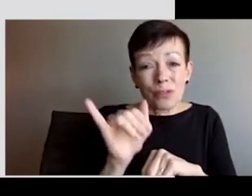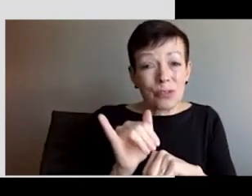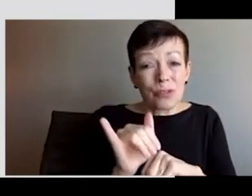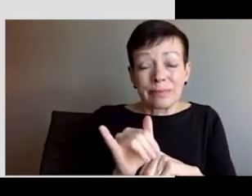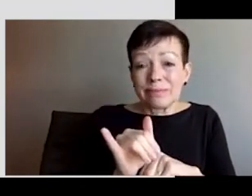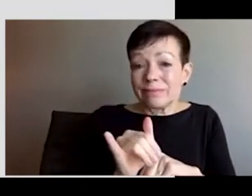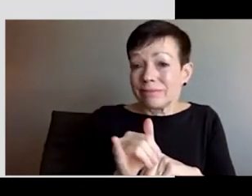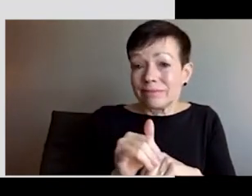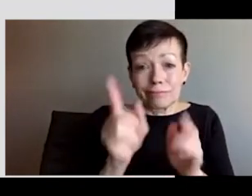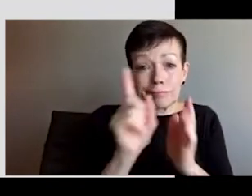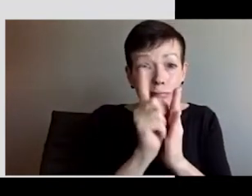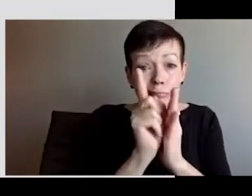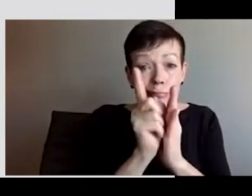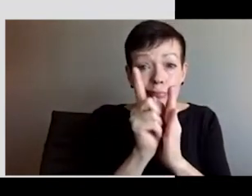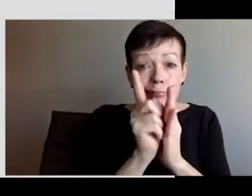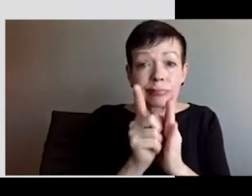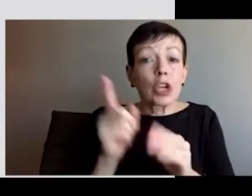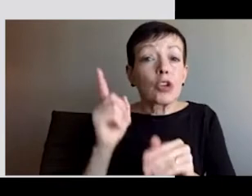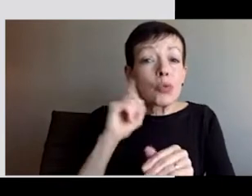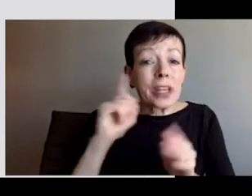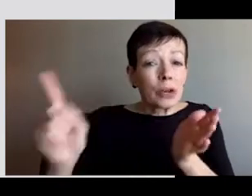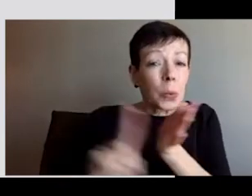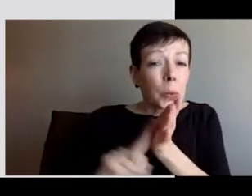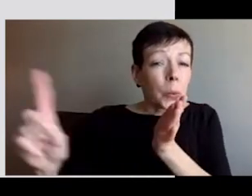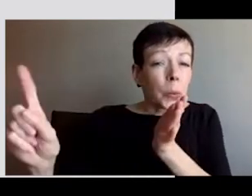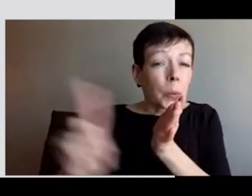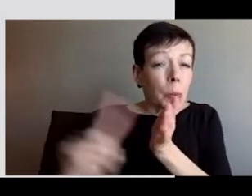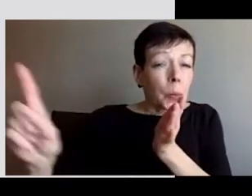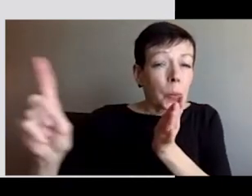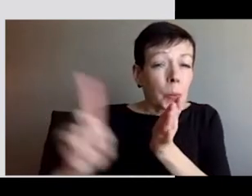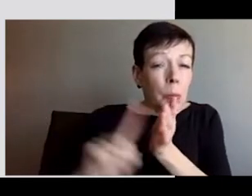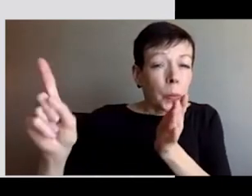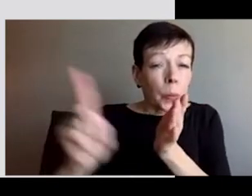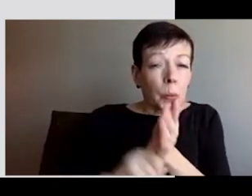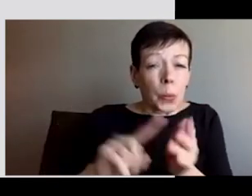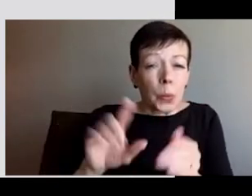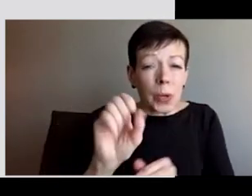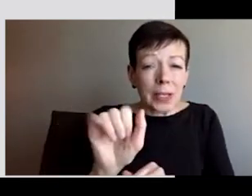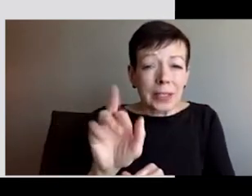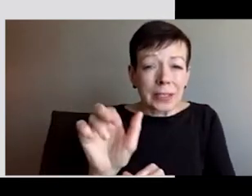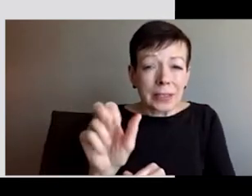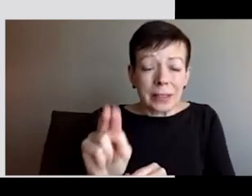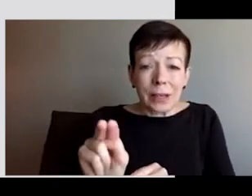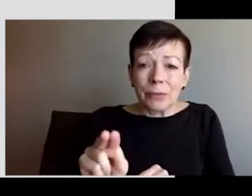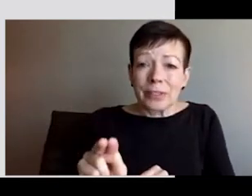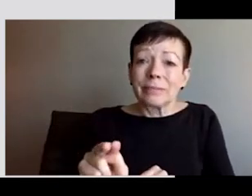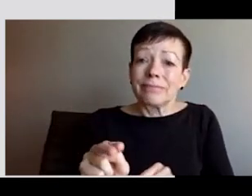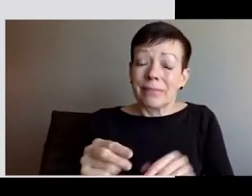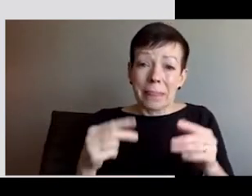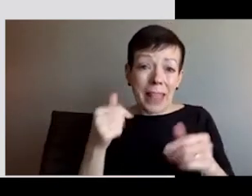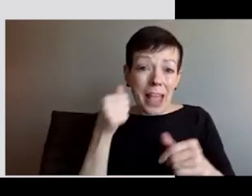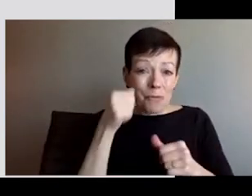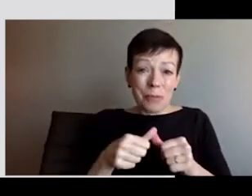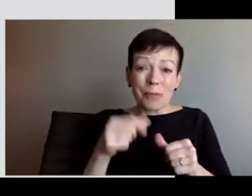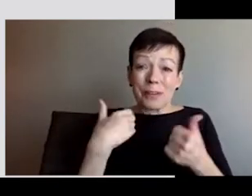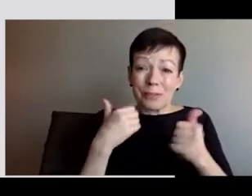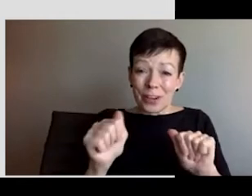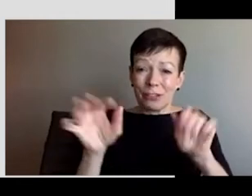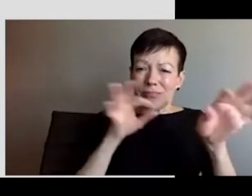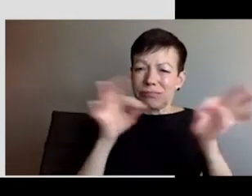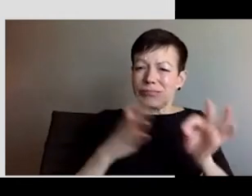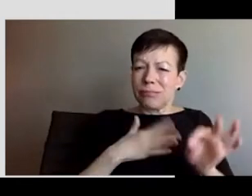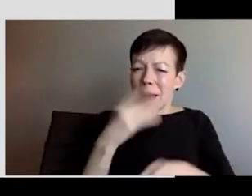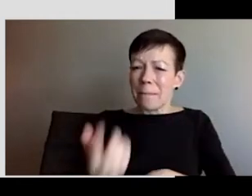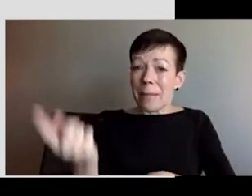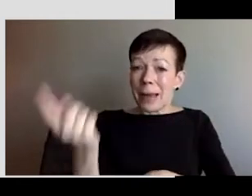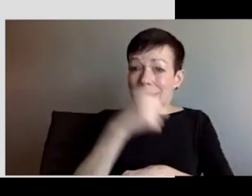will be speaking from Kiev, but there are so many people like me. I have a lot of friends in Kiev who have also come from